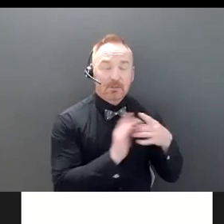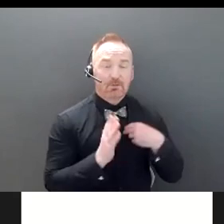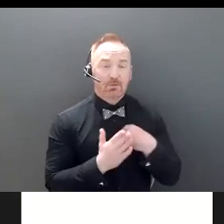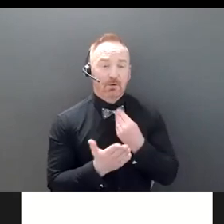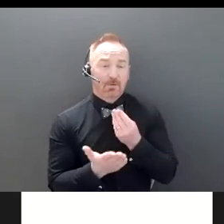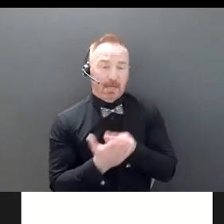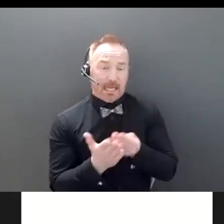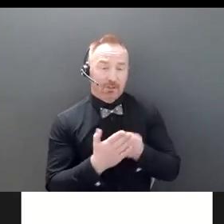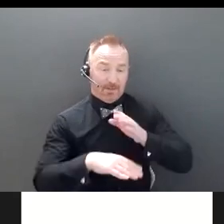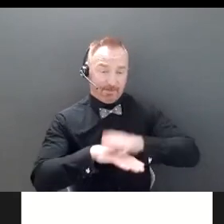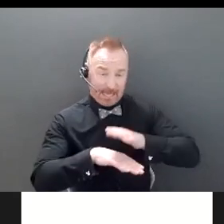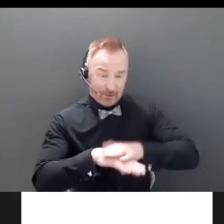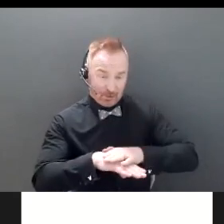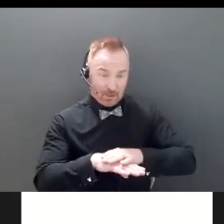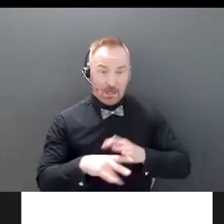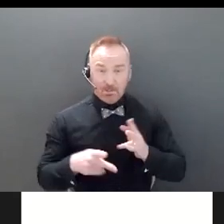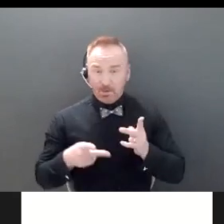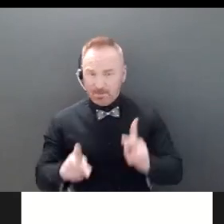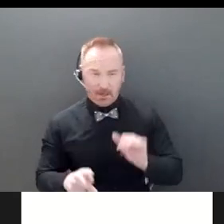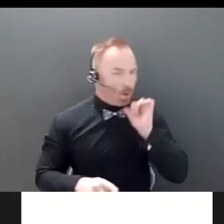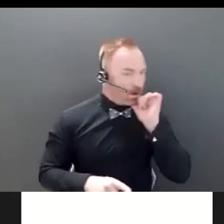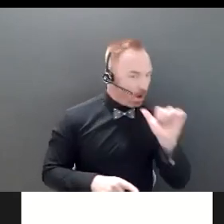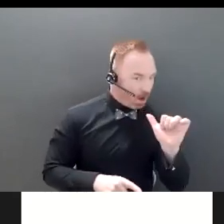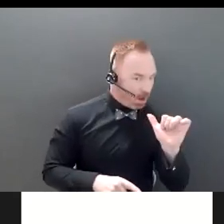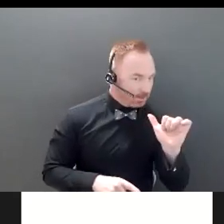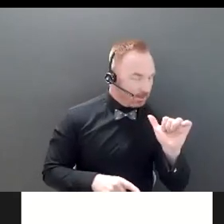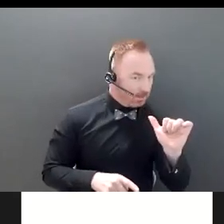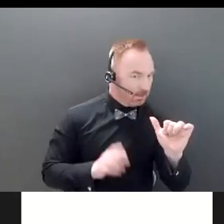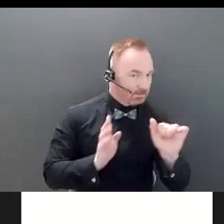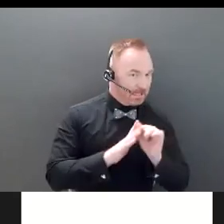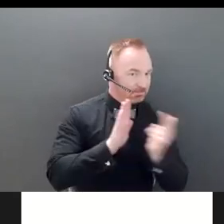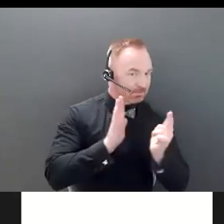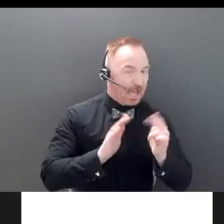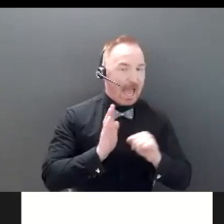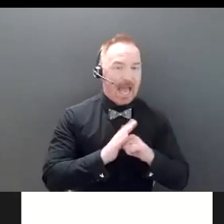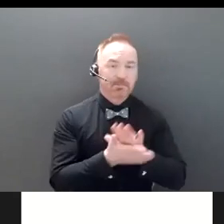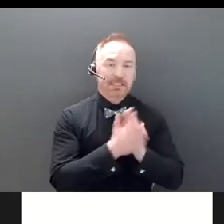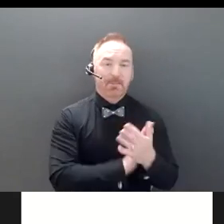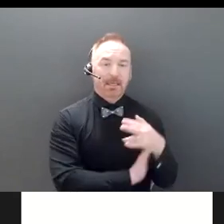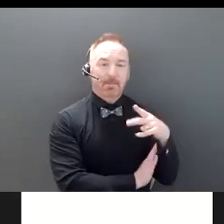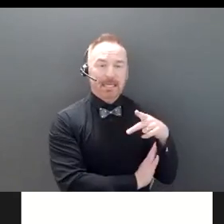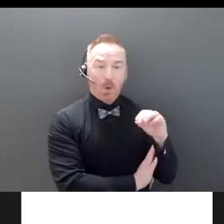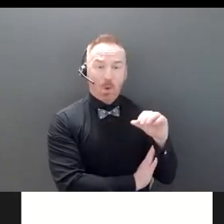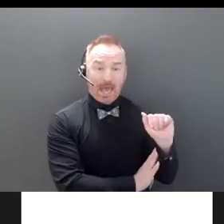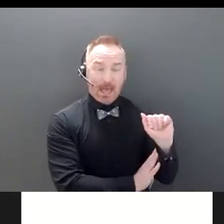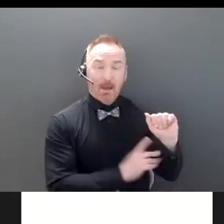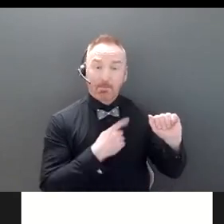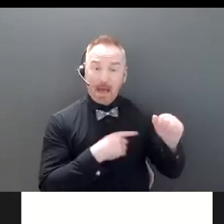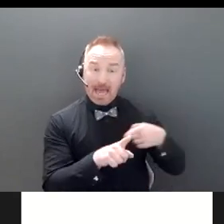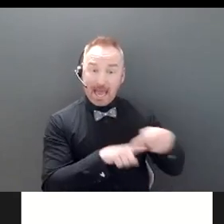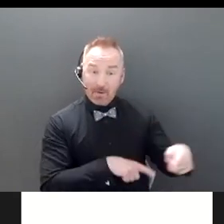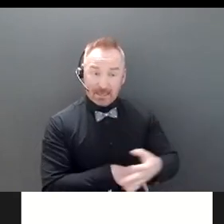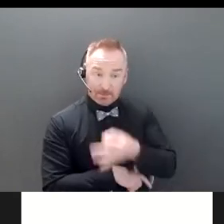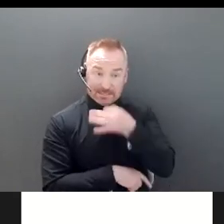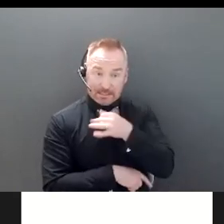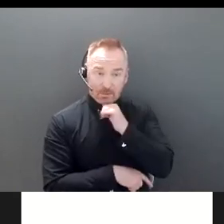should be prohibited from acting as a part of attorney. This isn't my area of expertise, but my understanding is that there's no